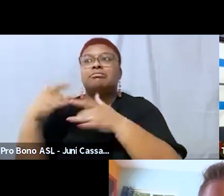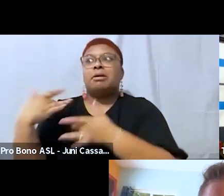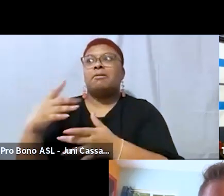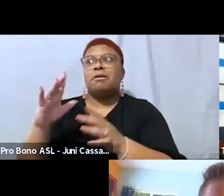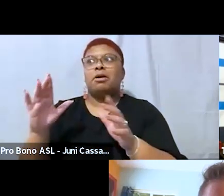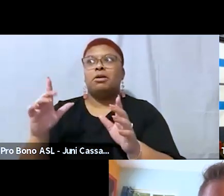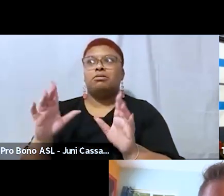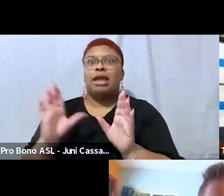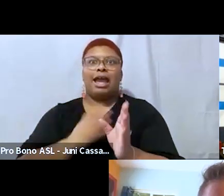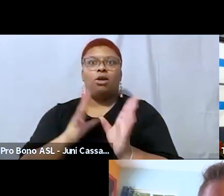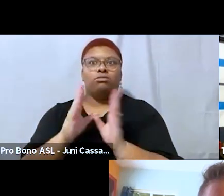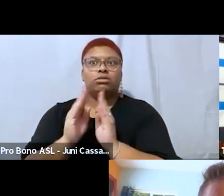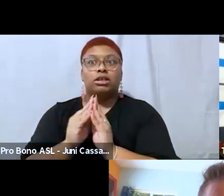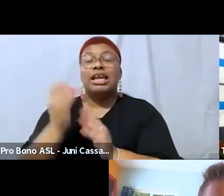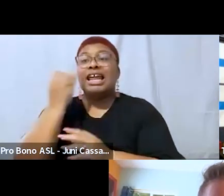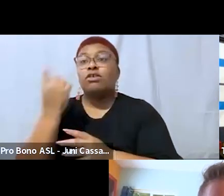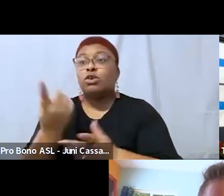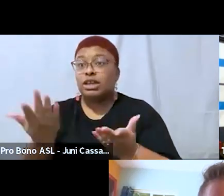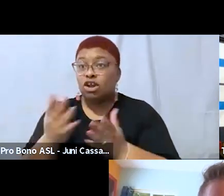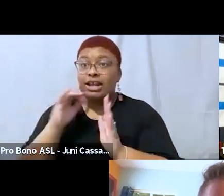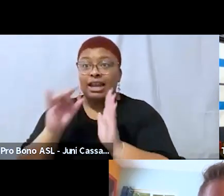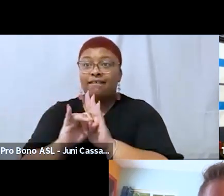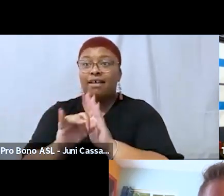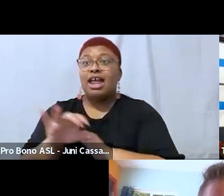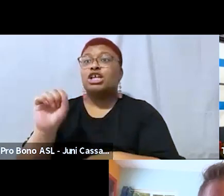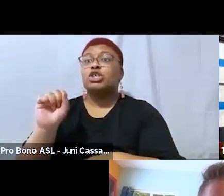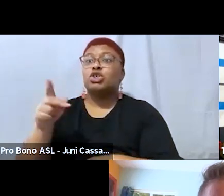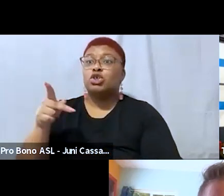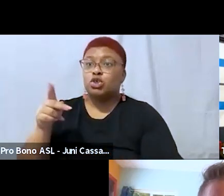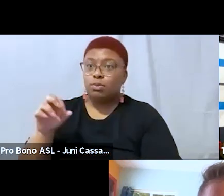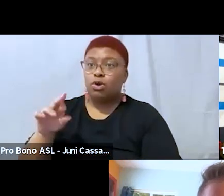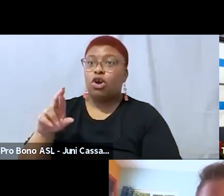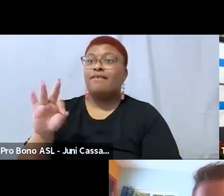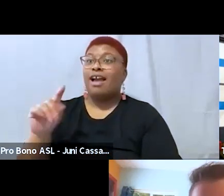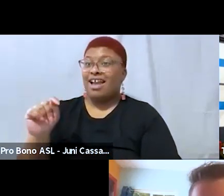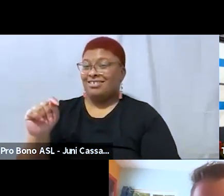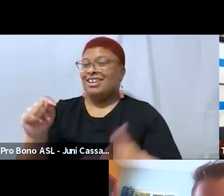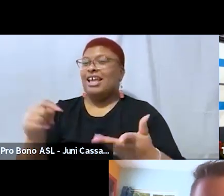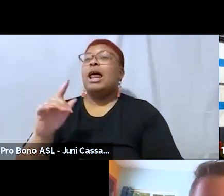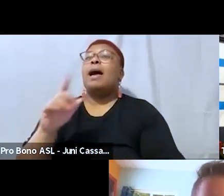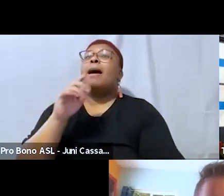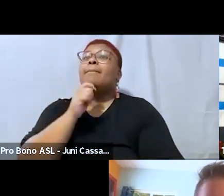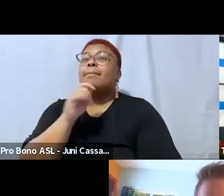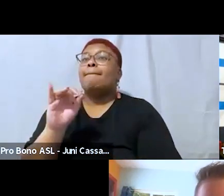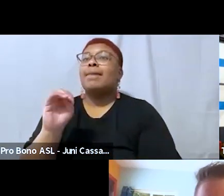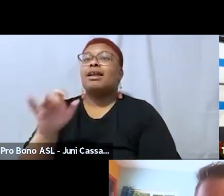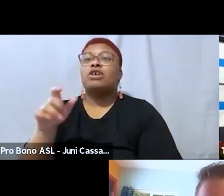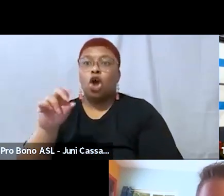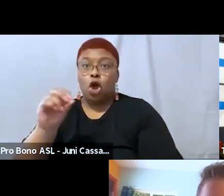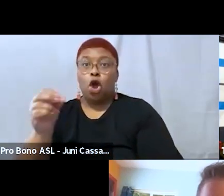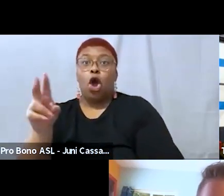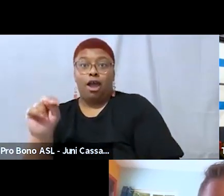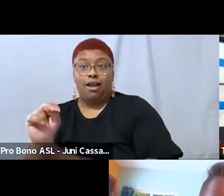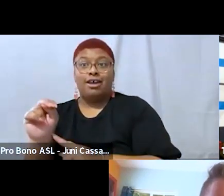here who identify as super fat to turn your microphones only on um and i'm gonna ask max